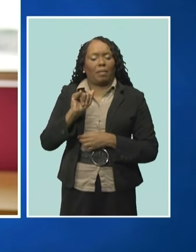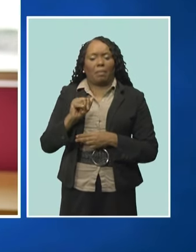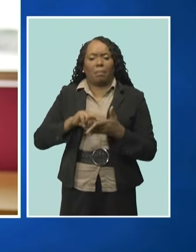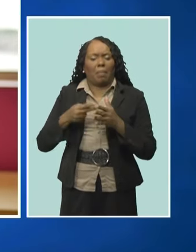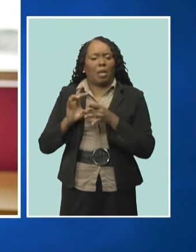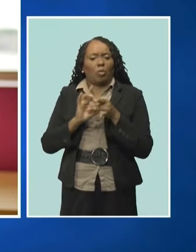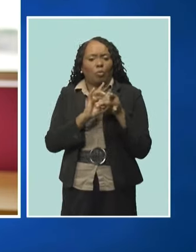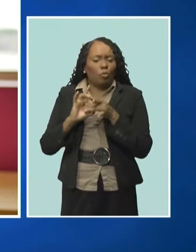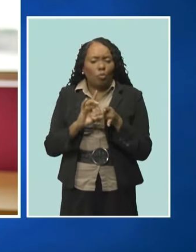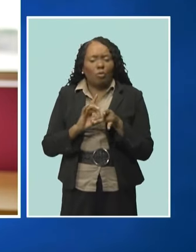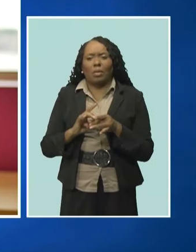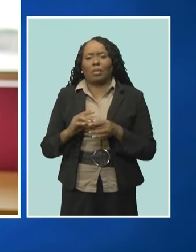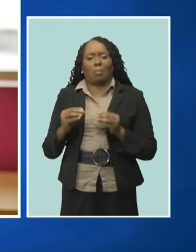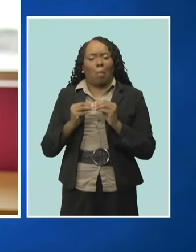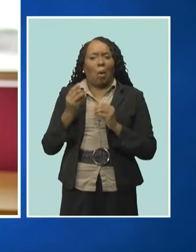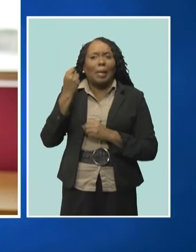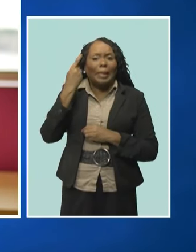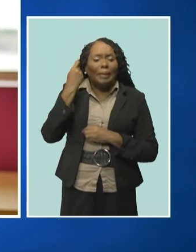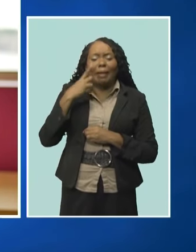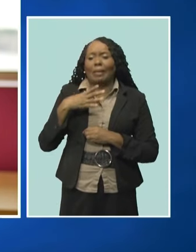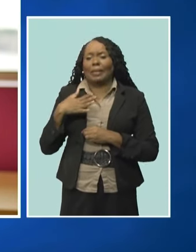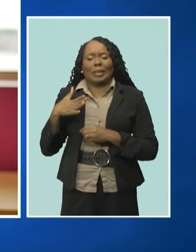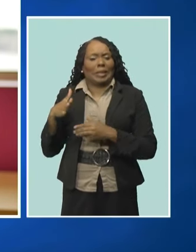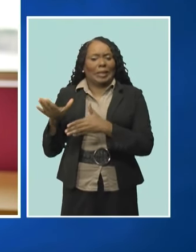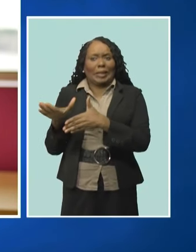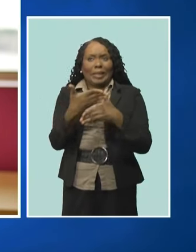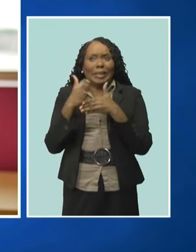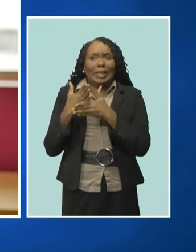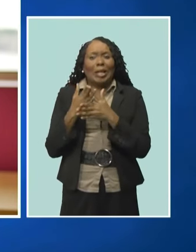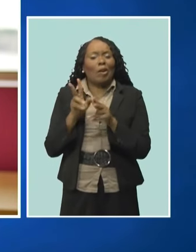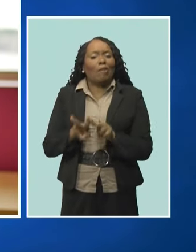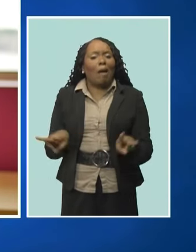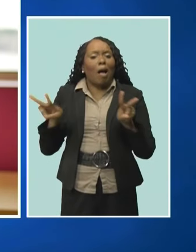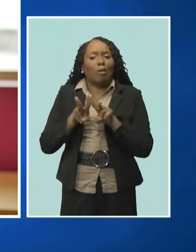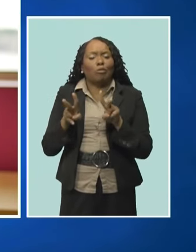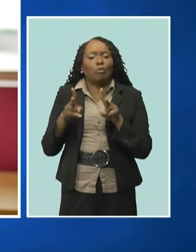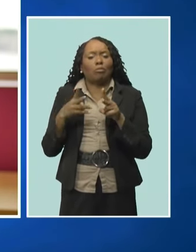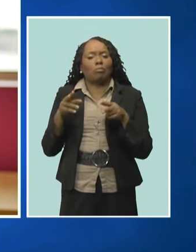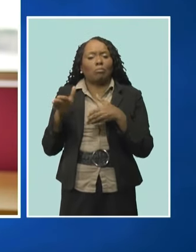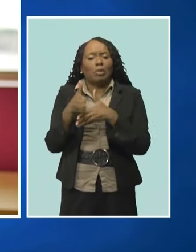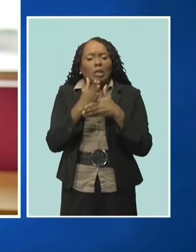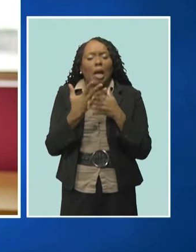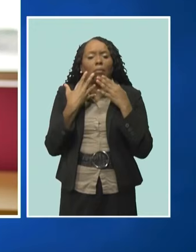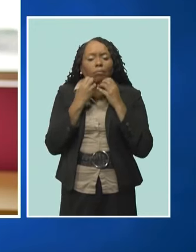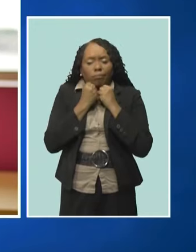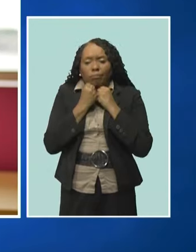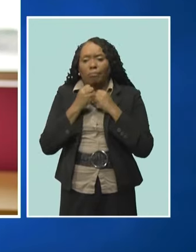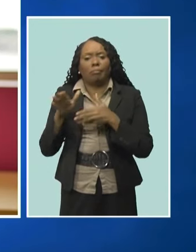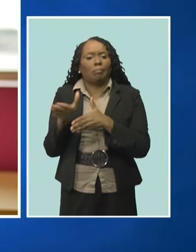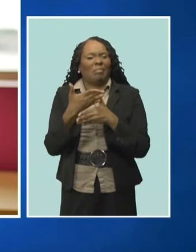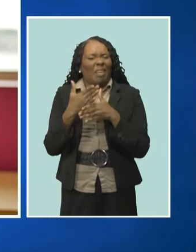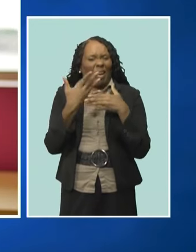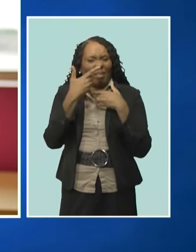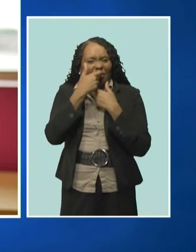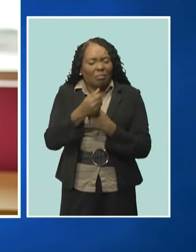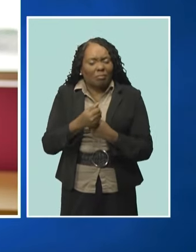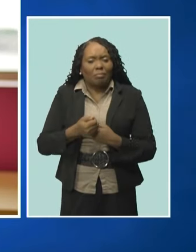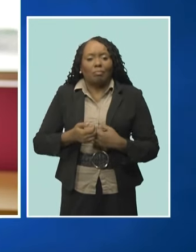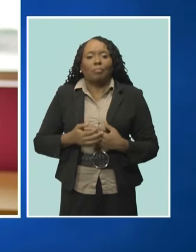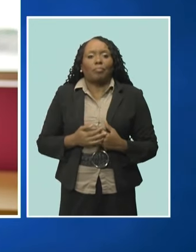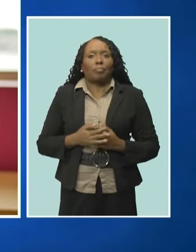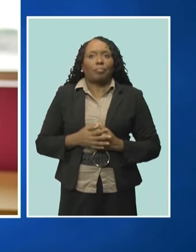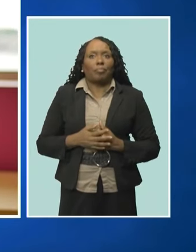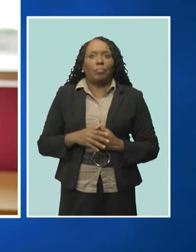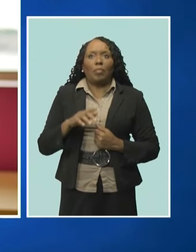drawn together in terms of shared, you know, shared values and shared interests. And it's also a nod